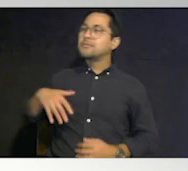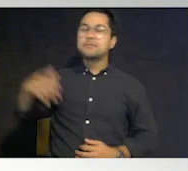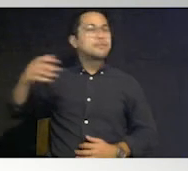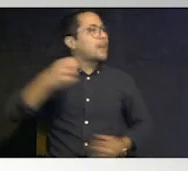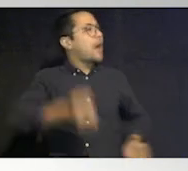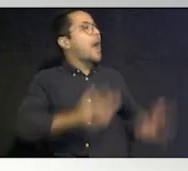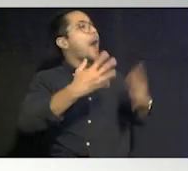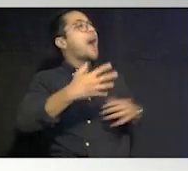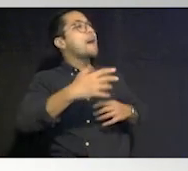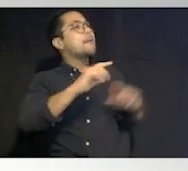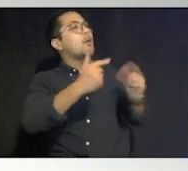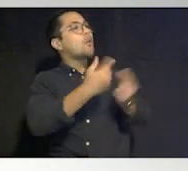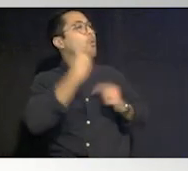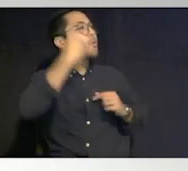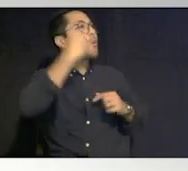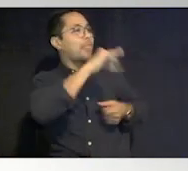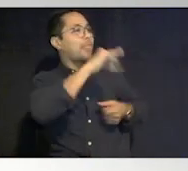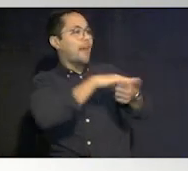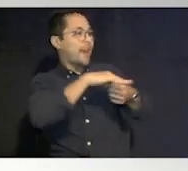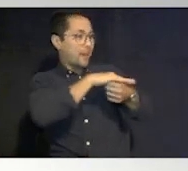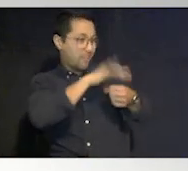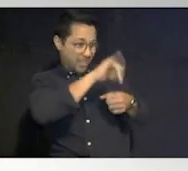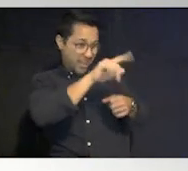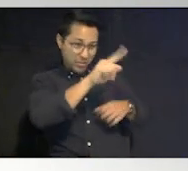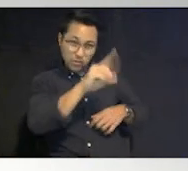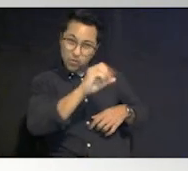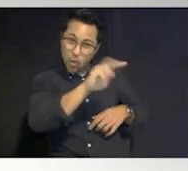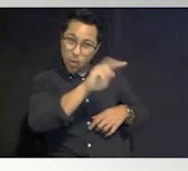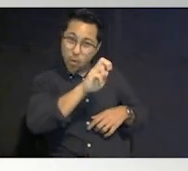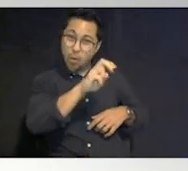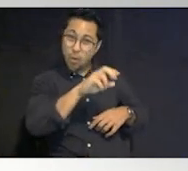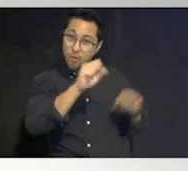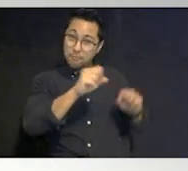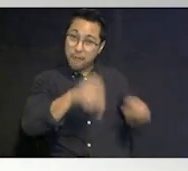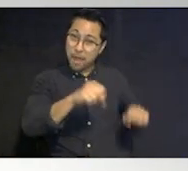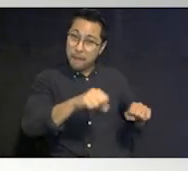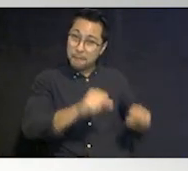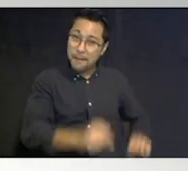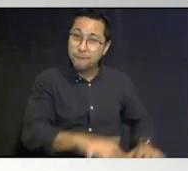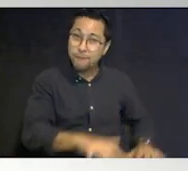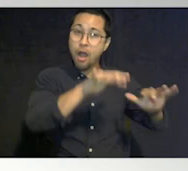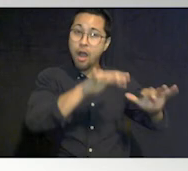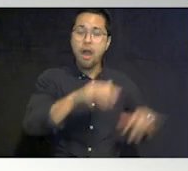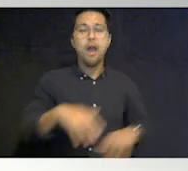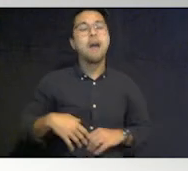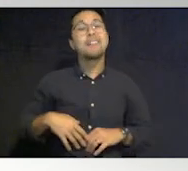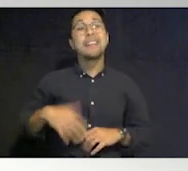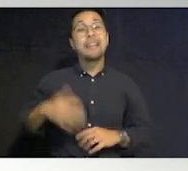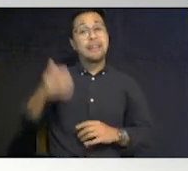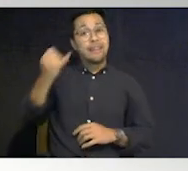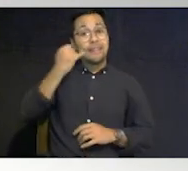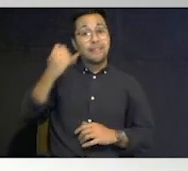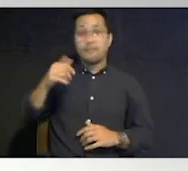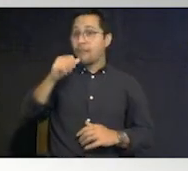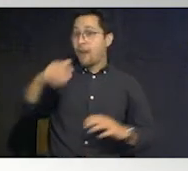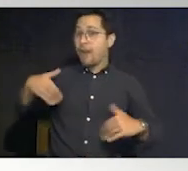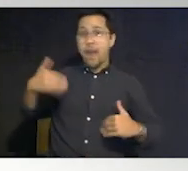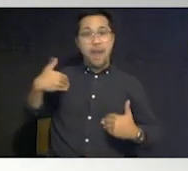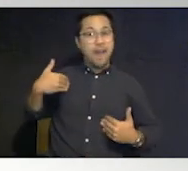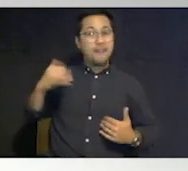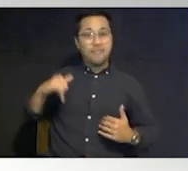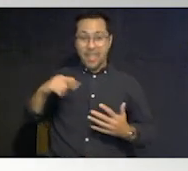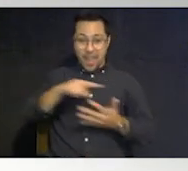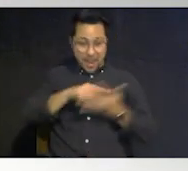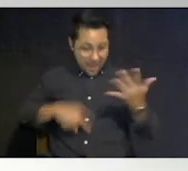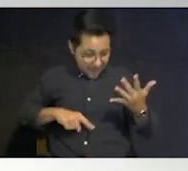do you have in that zone that could be flooded and how many individuals in supported living and if we didn't have these emergency planning exercises